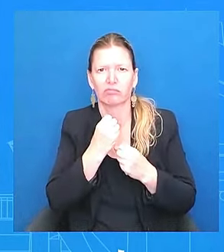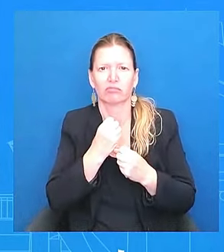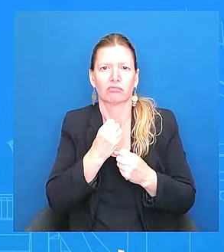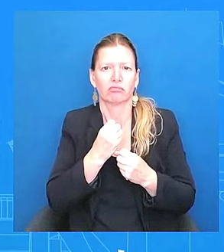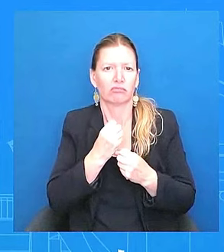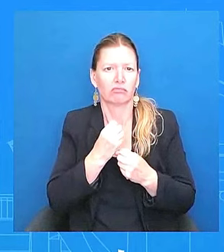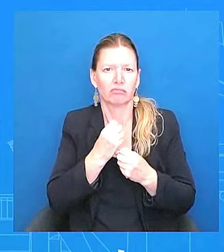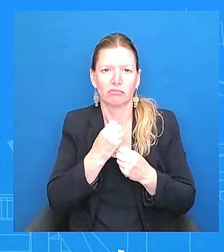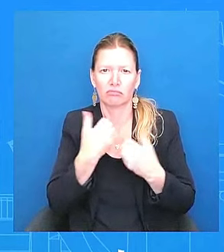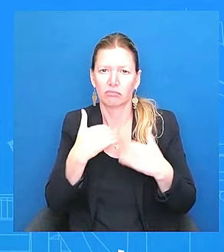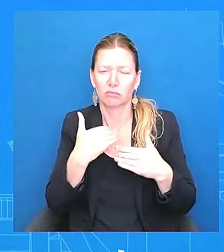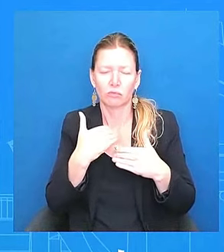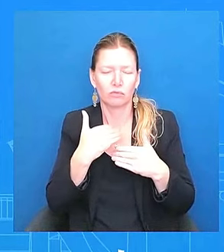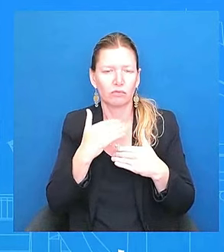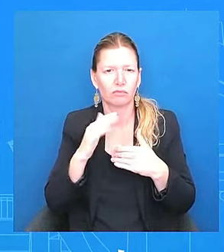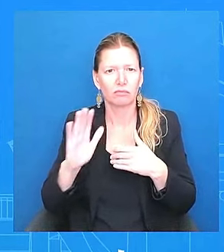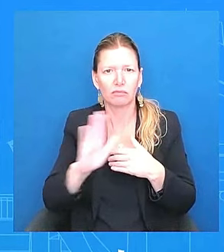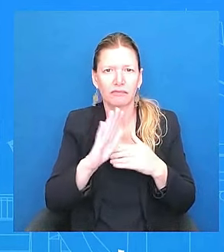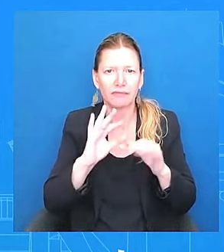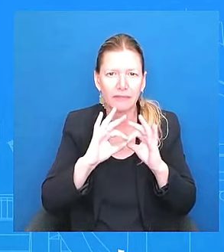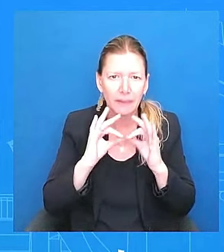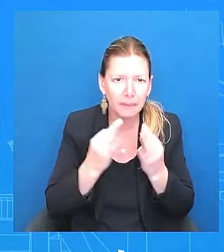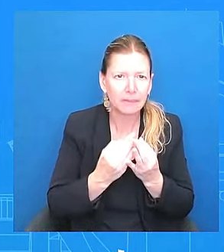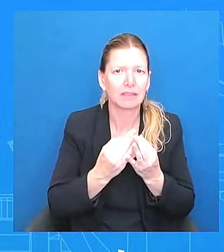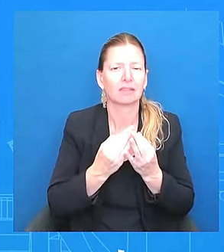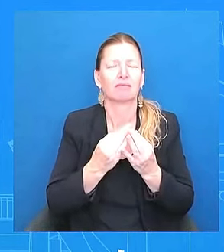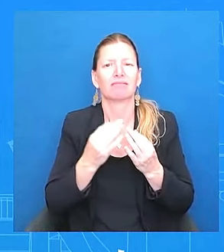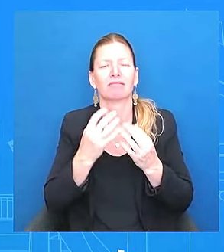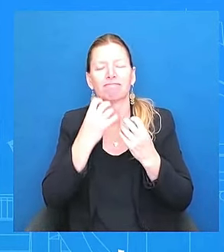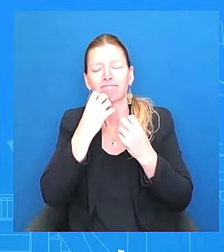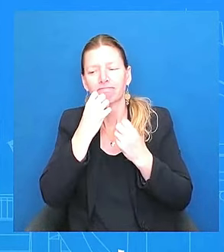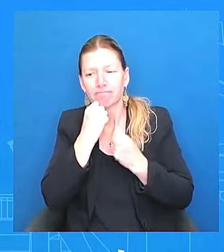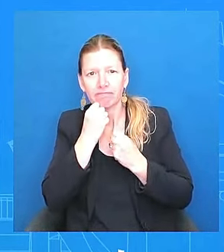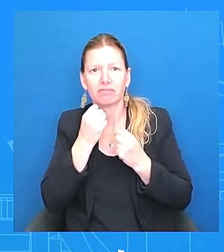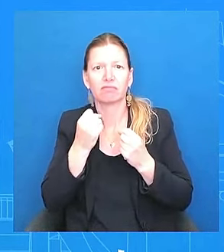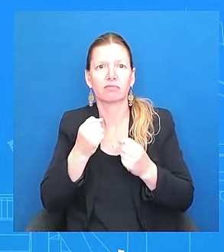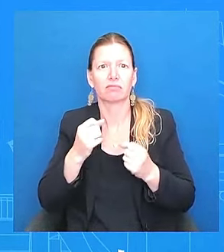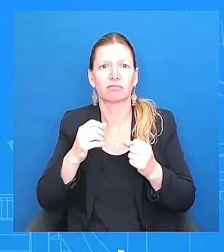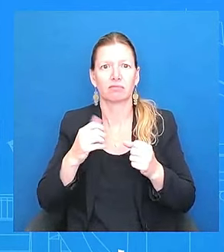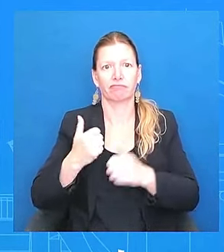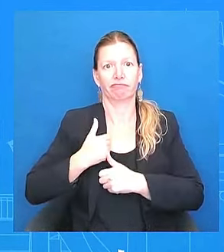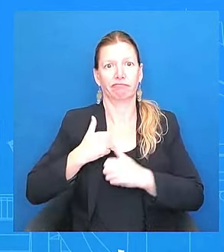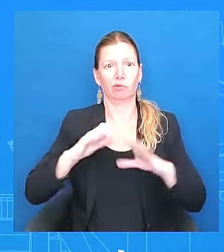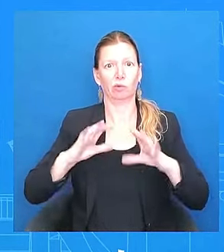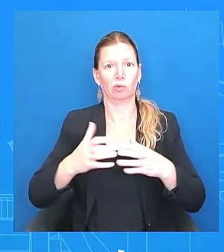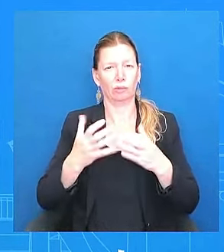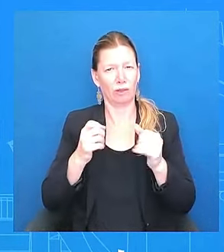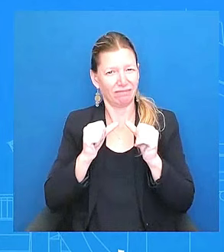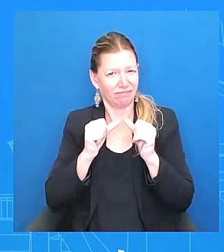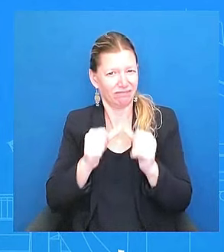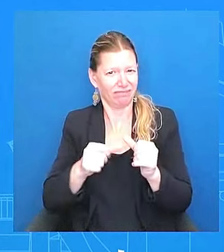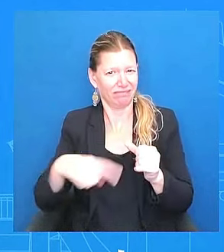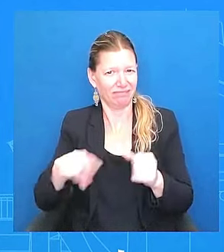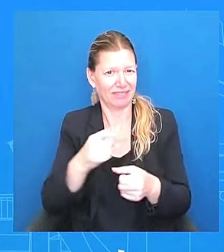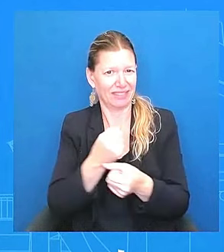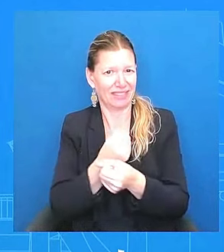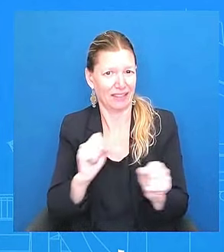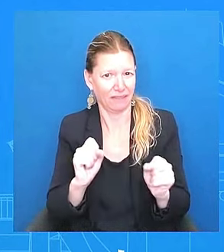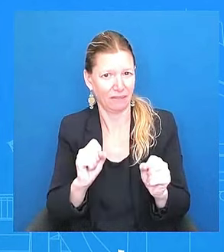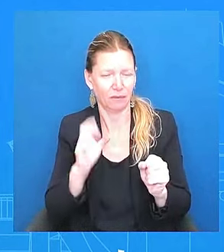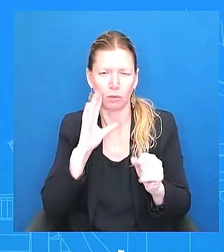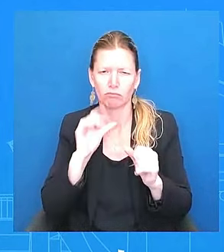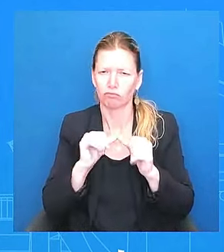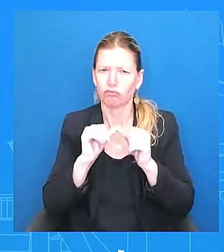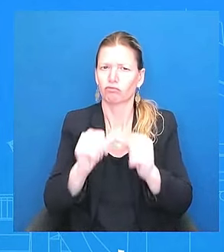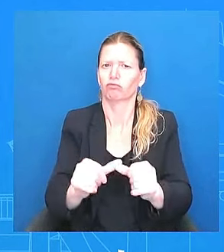safe. And that's what he certainly wants to continue to do. Let's not forget that for some time, he carried